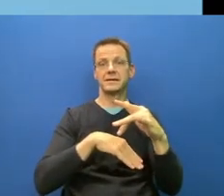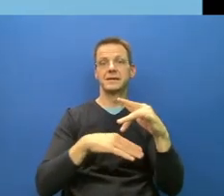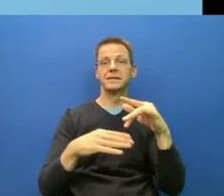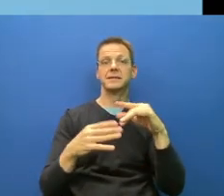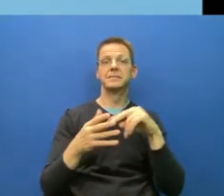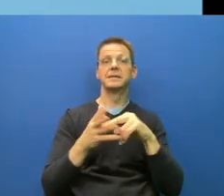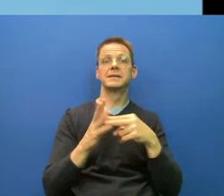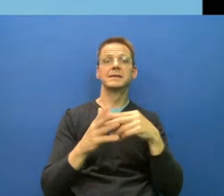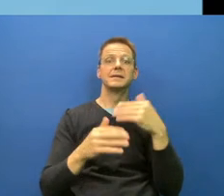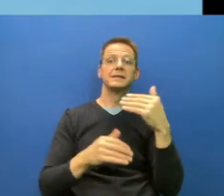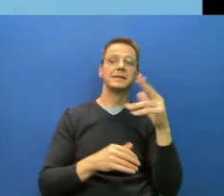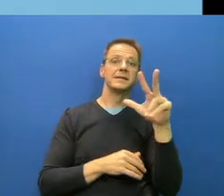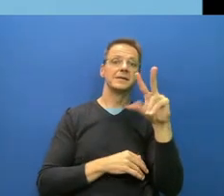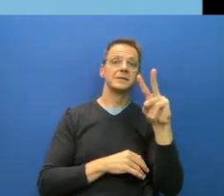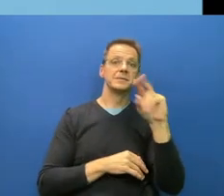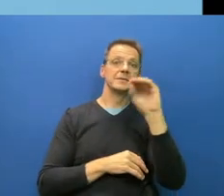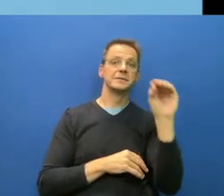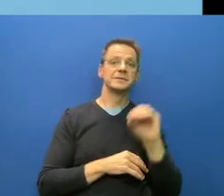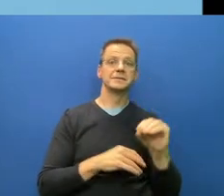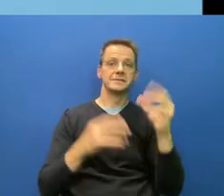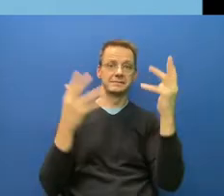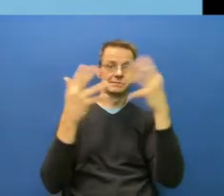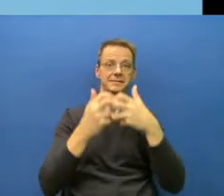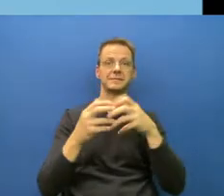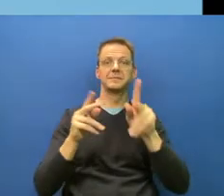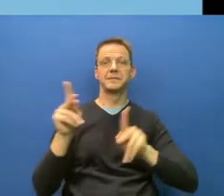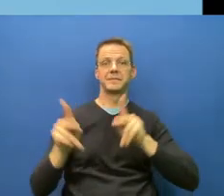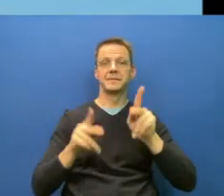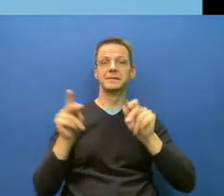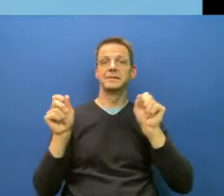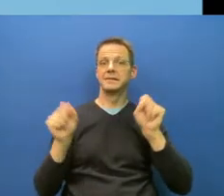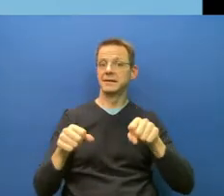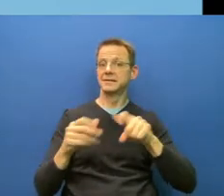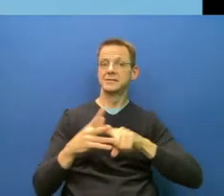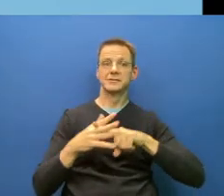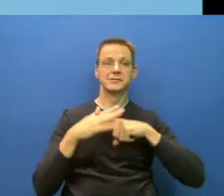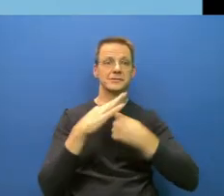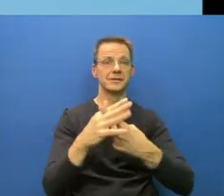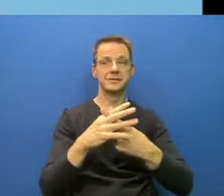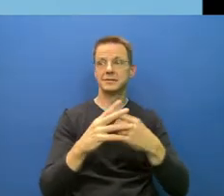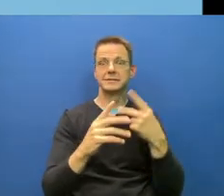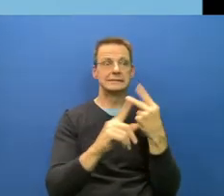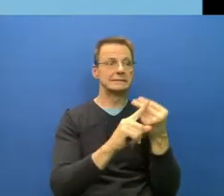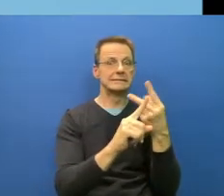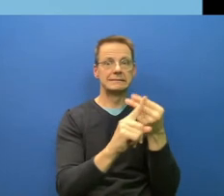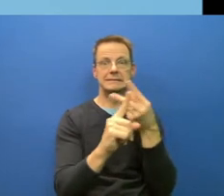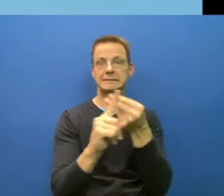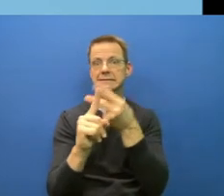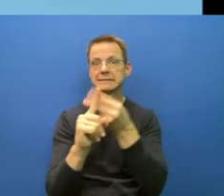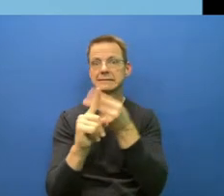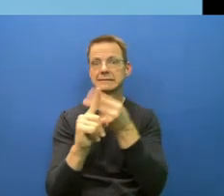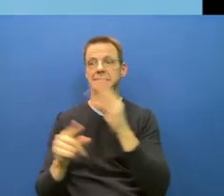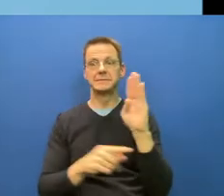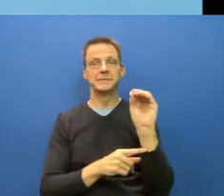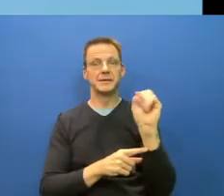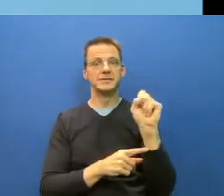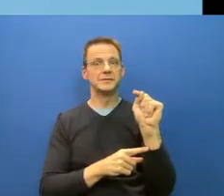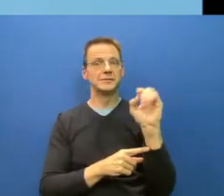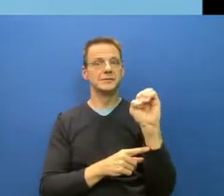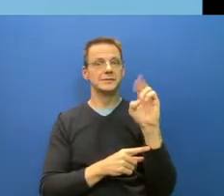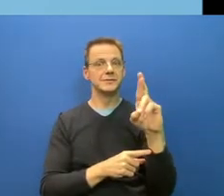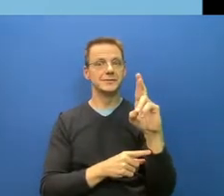people now that were vaccinated like four months ago or five months ago. So if we would, the